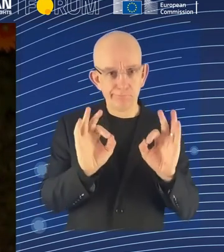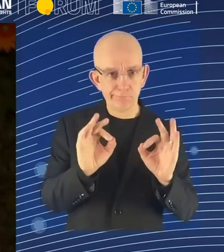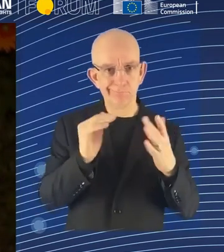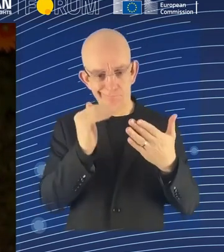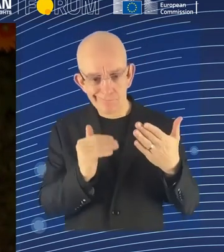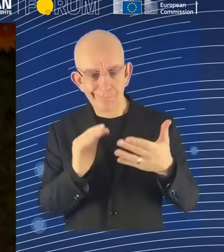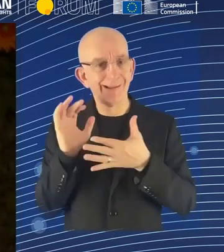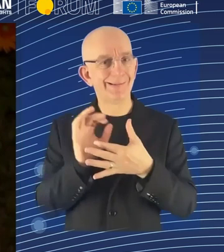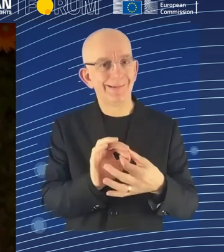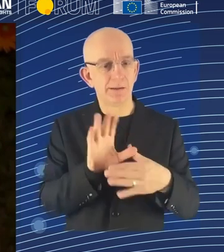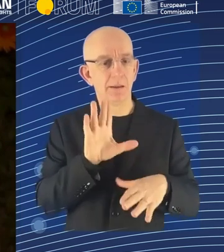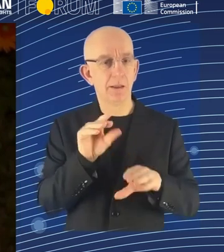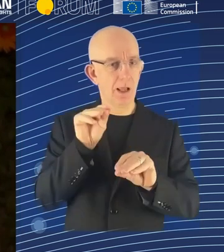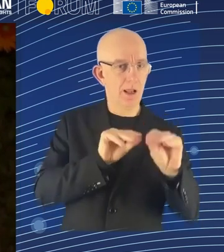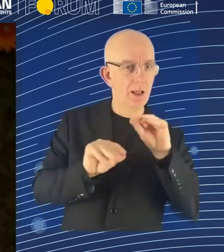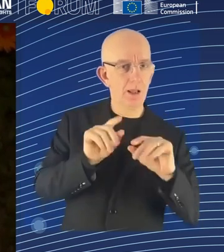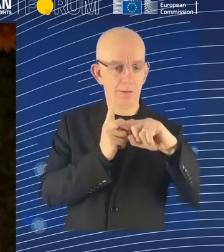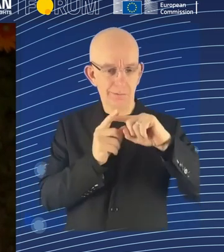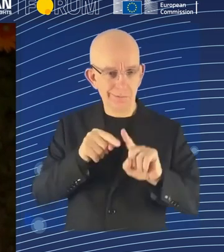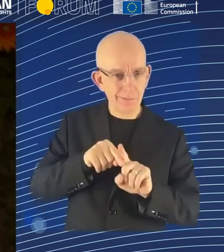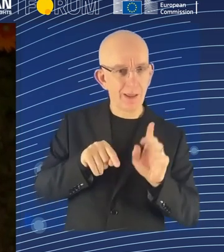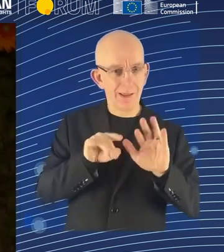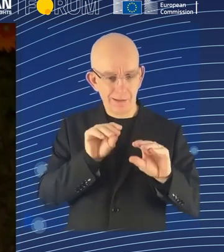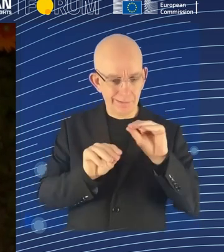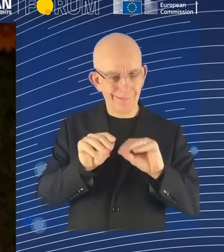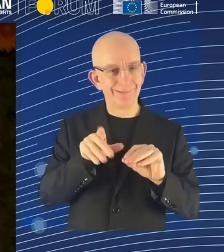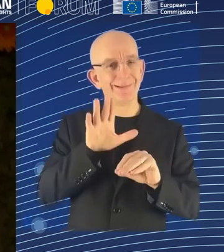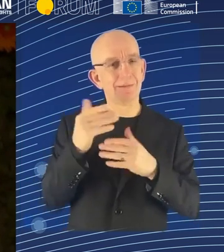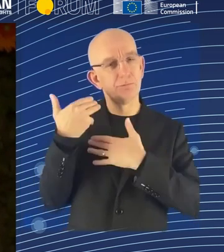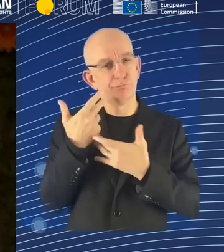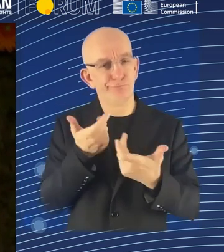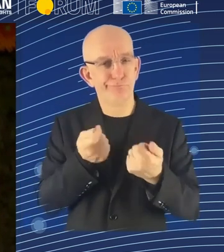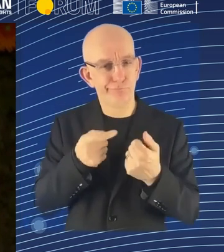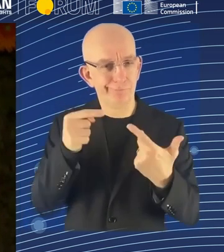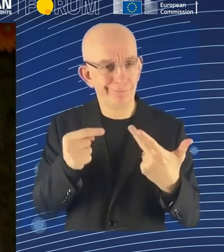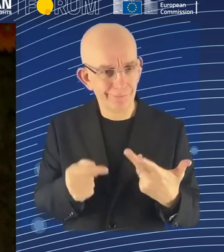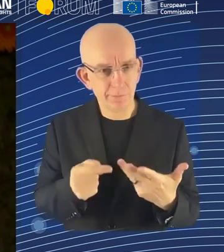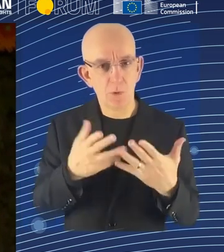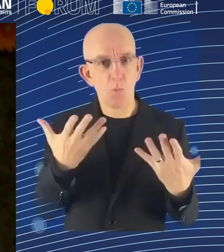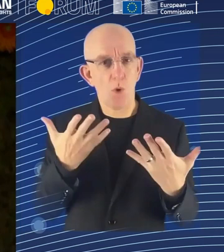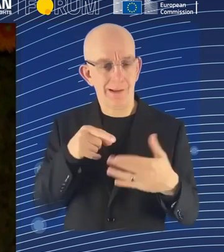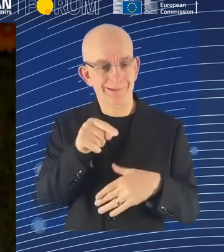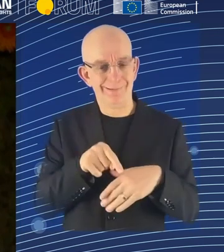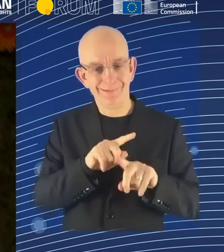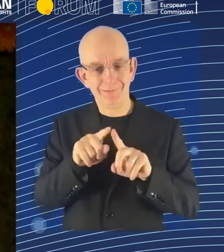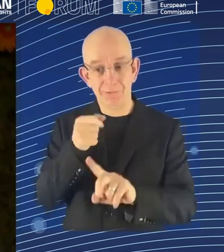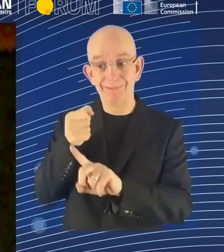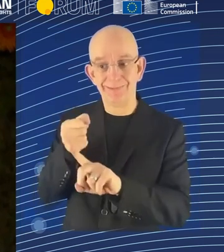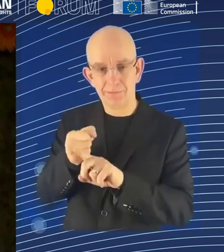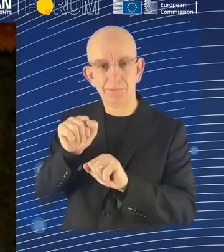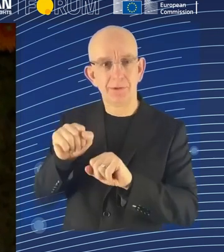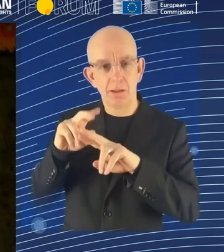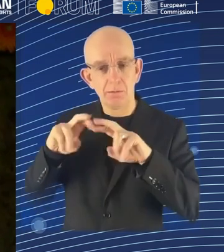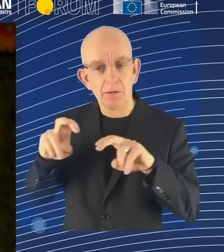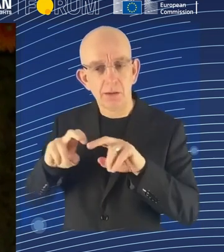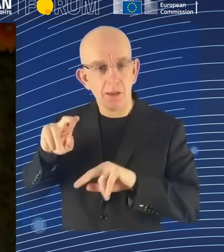of where current law really does not help workers. I mean, the data privacy stuff, you know, we can figure out,